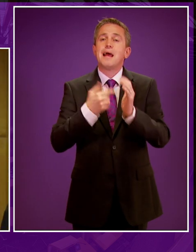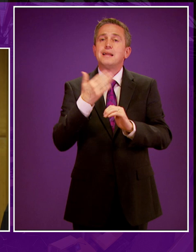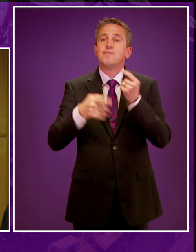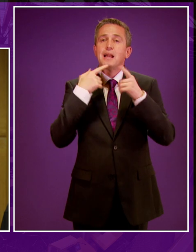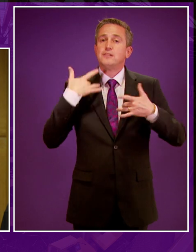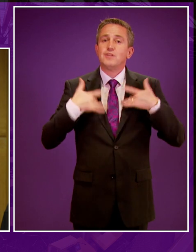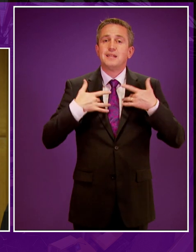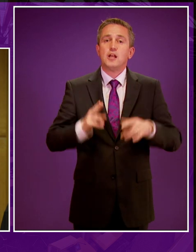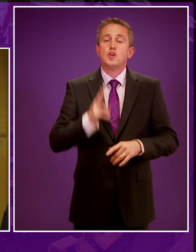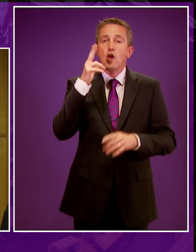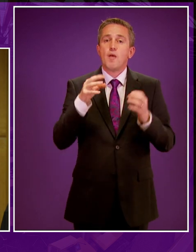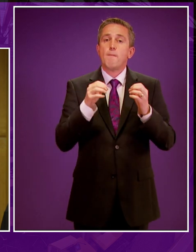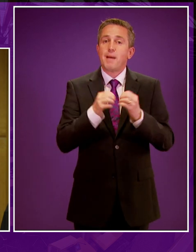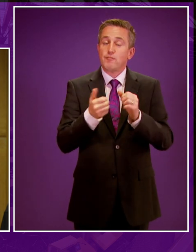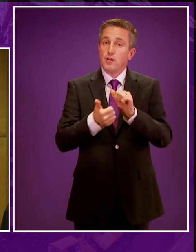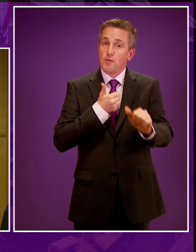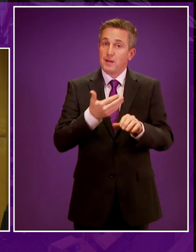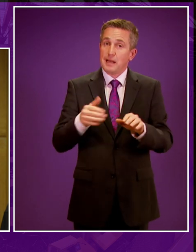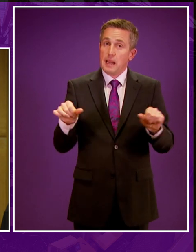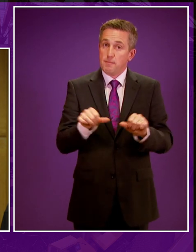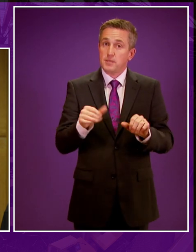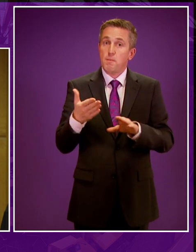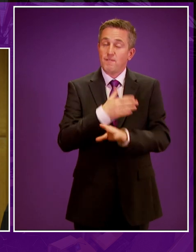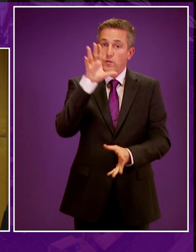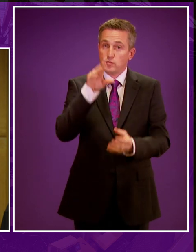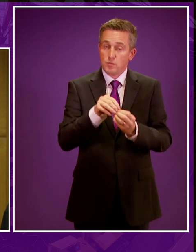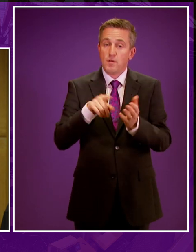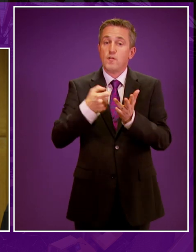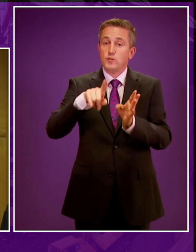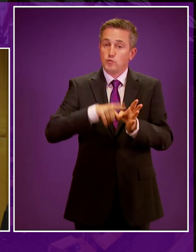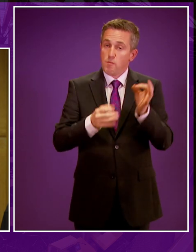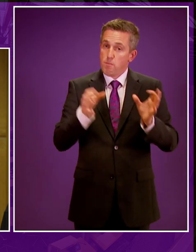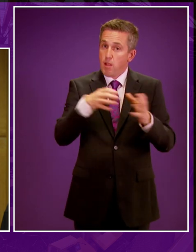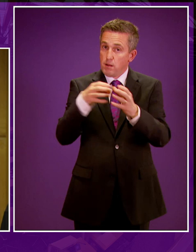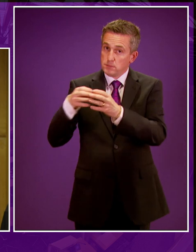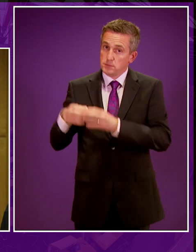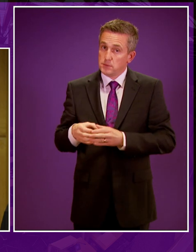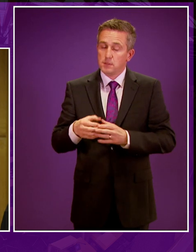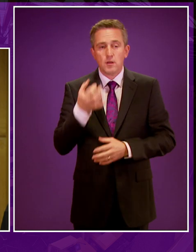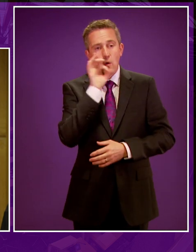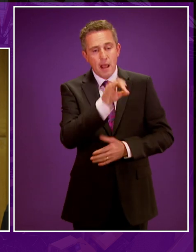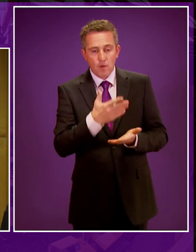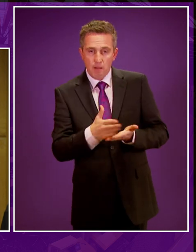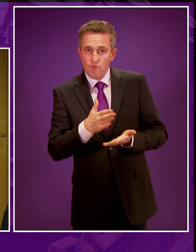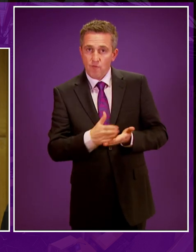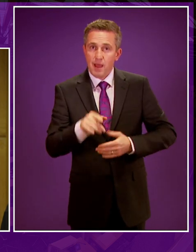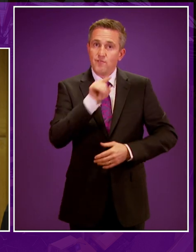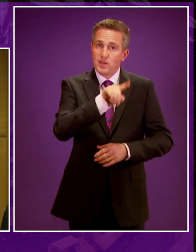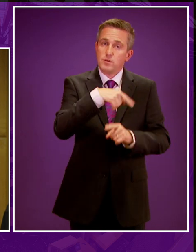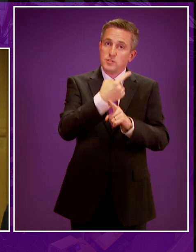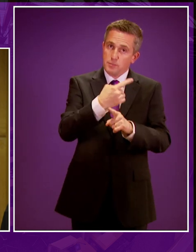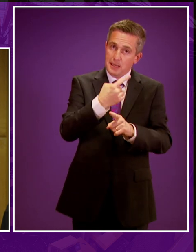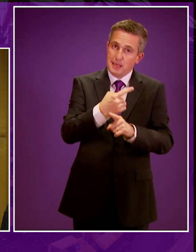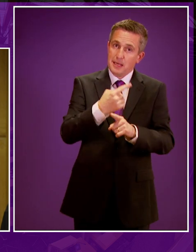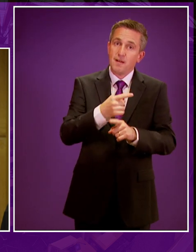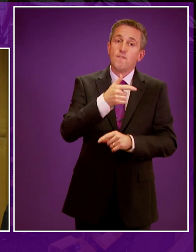in North Bankery Company Limited before summing up for the Tory party, I wonder if would possible to get clarification on whether he was speaking